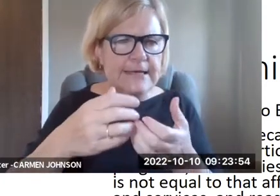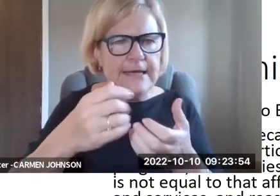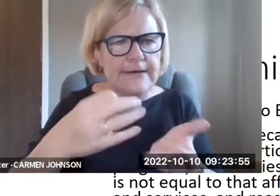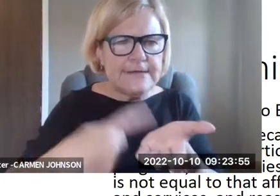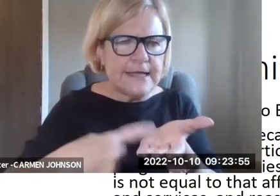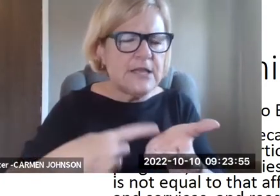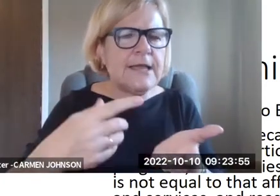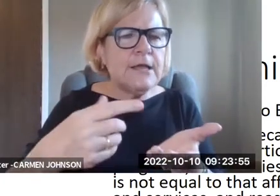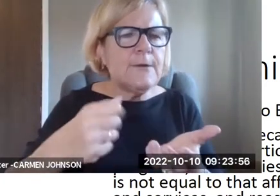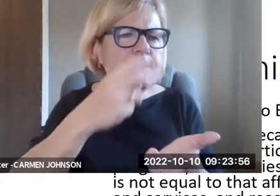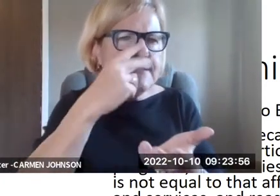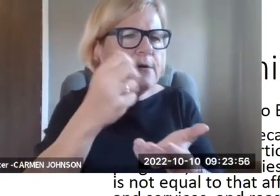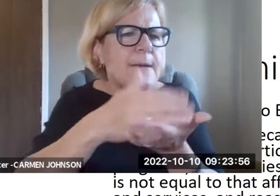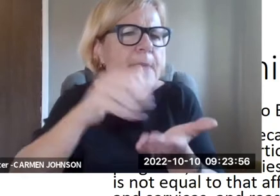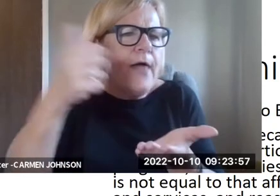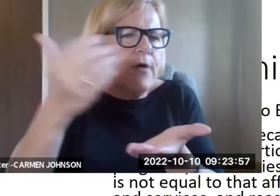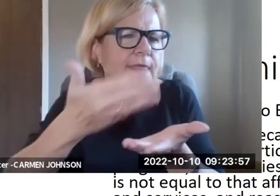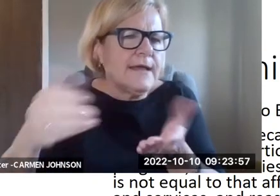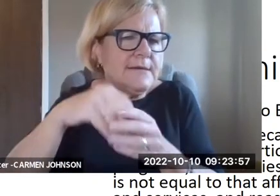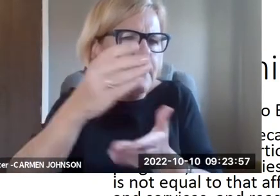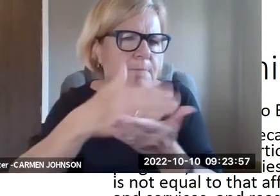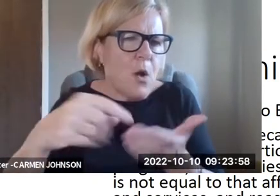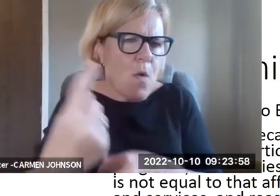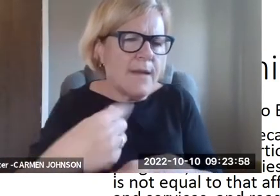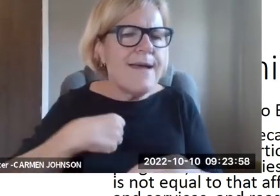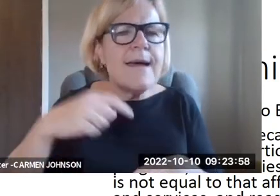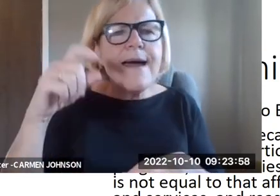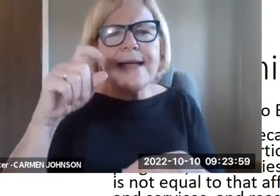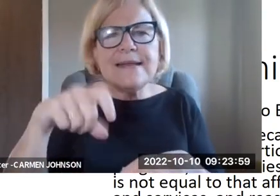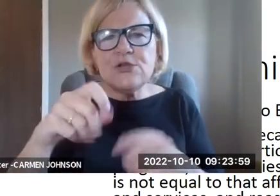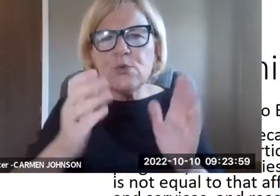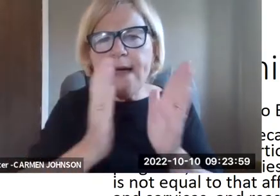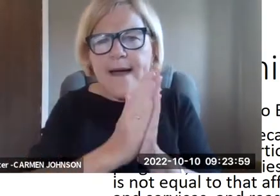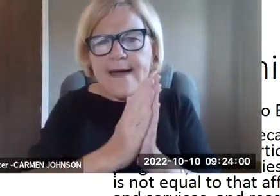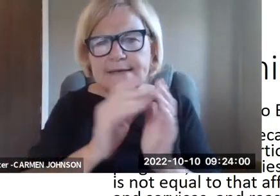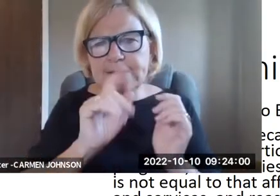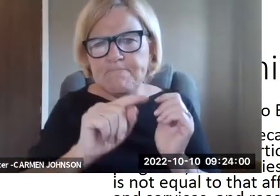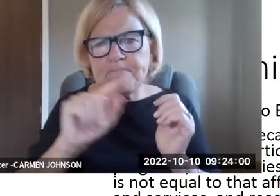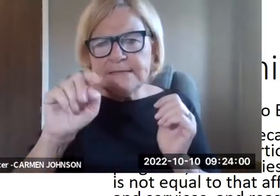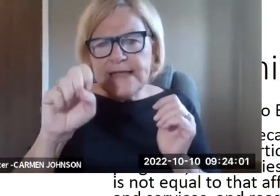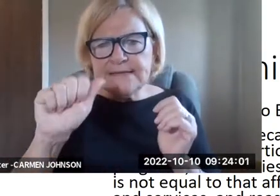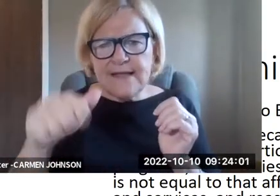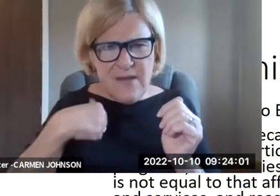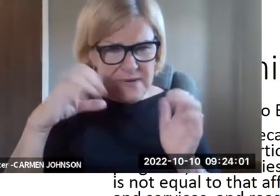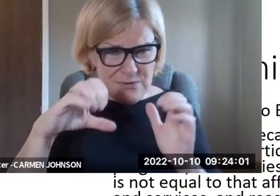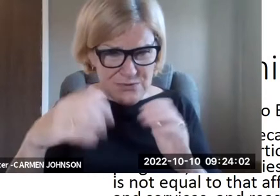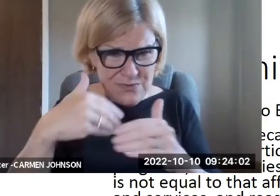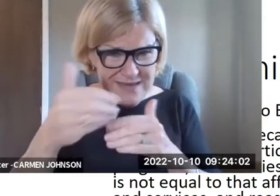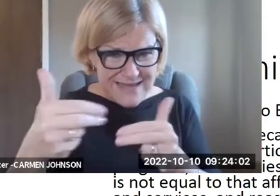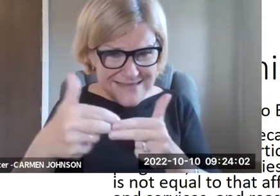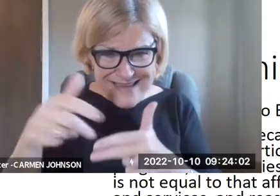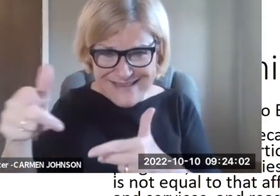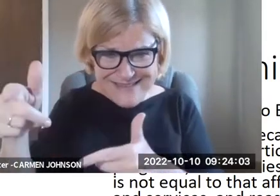I think that's probably sufficient for this, for this, um, set of, of running through, although you can see there's a couple of other things in part one.